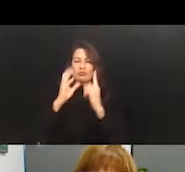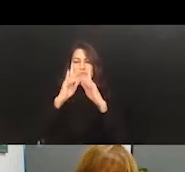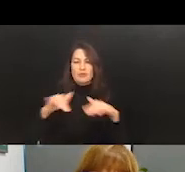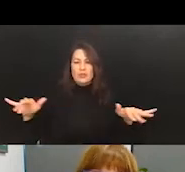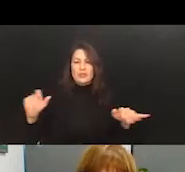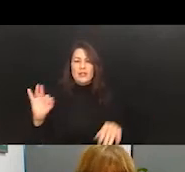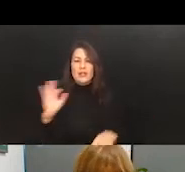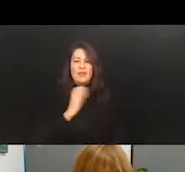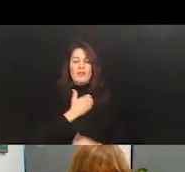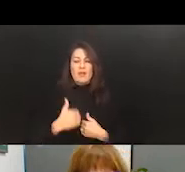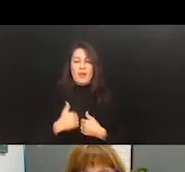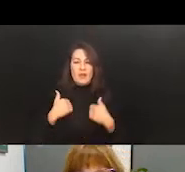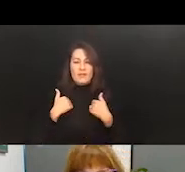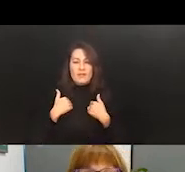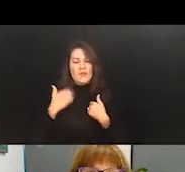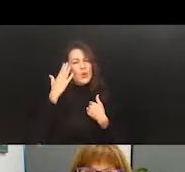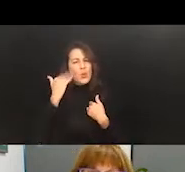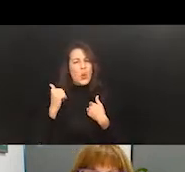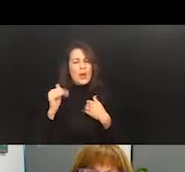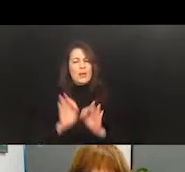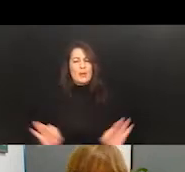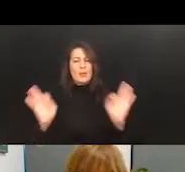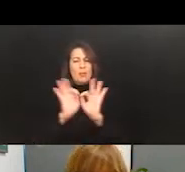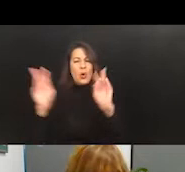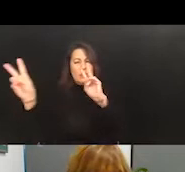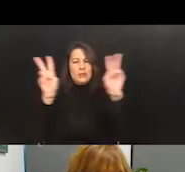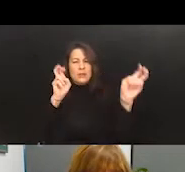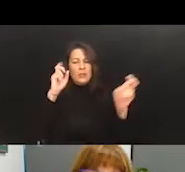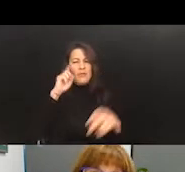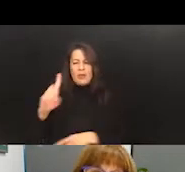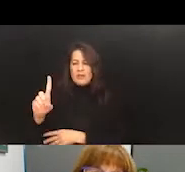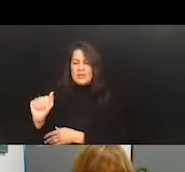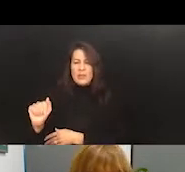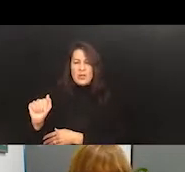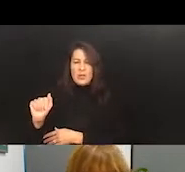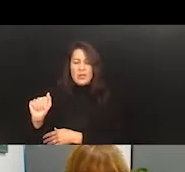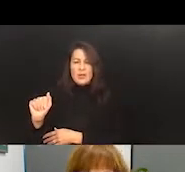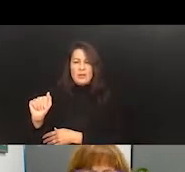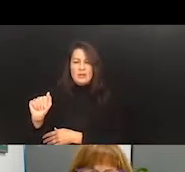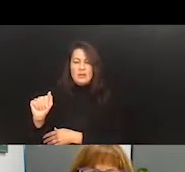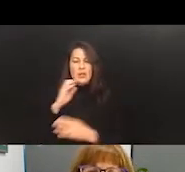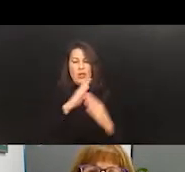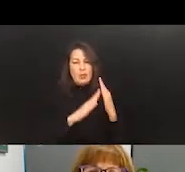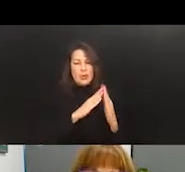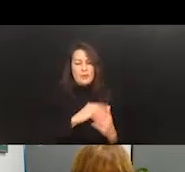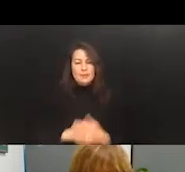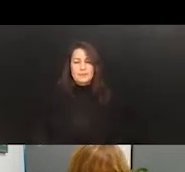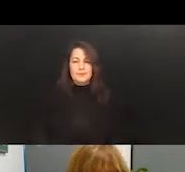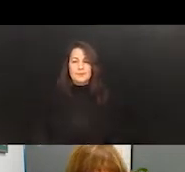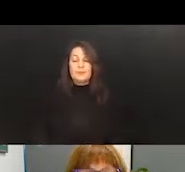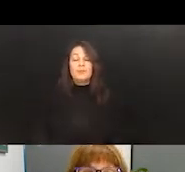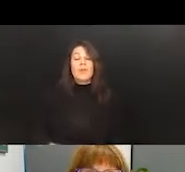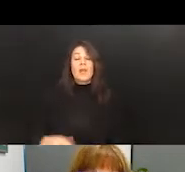Why is this topic so important to the disability community and its allies? Digital technology is increasingly central